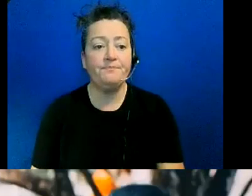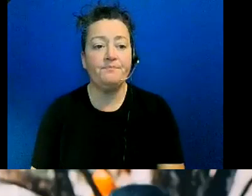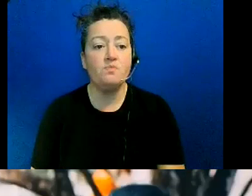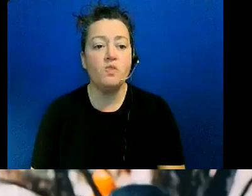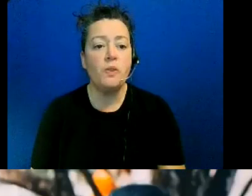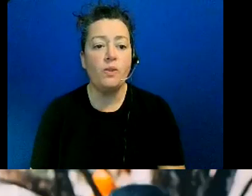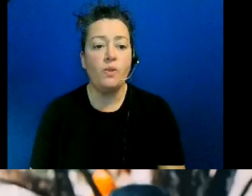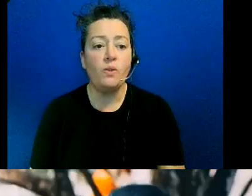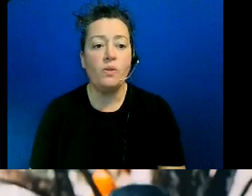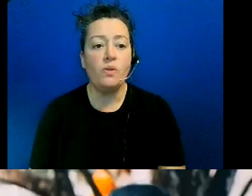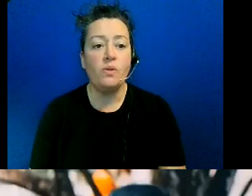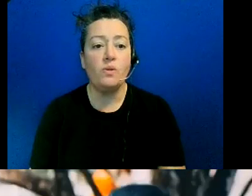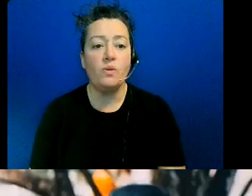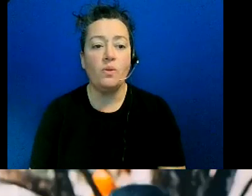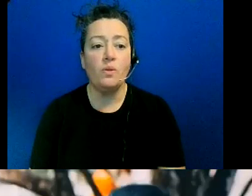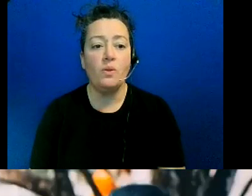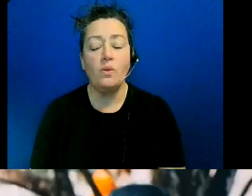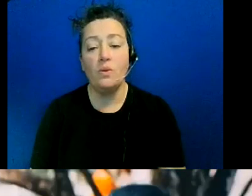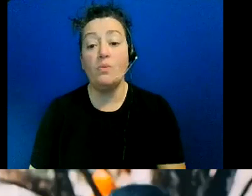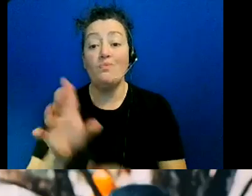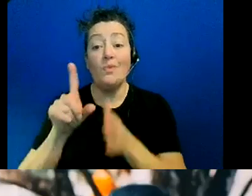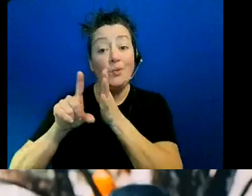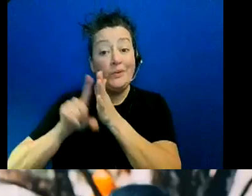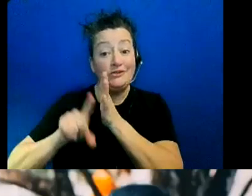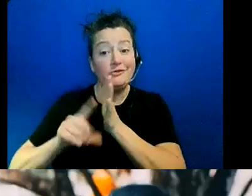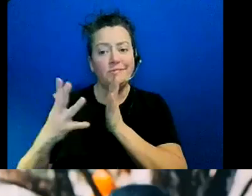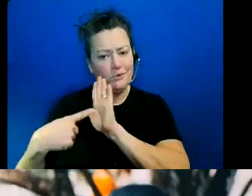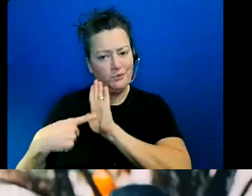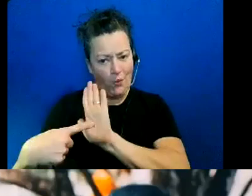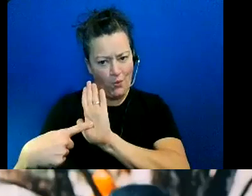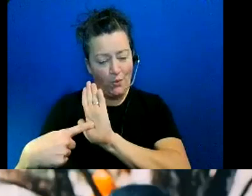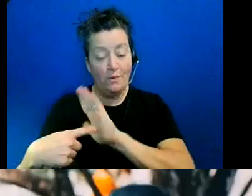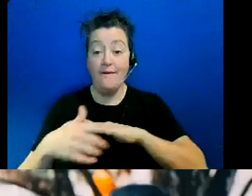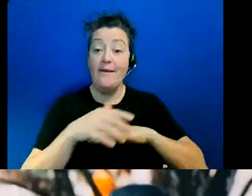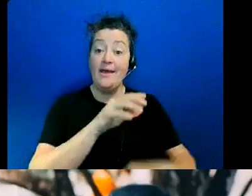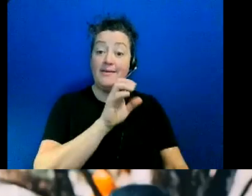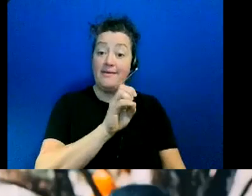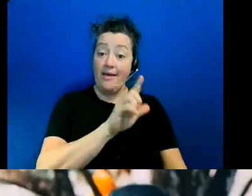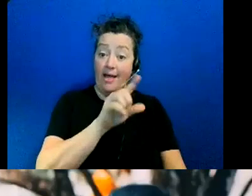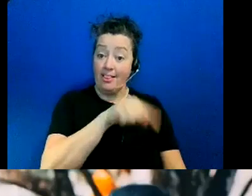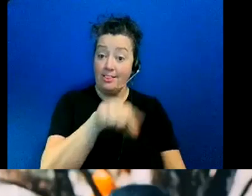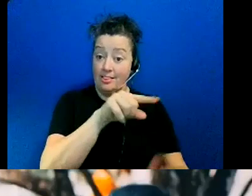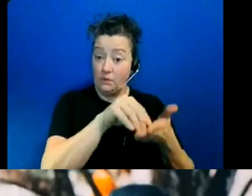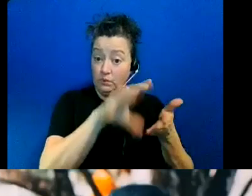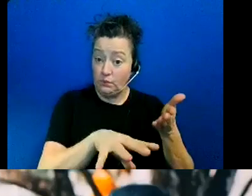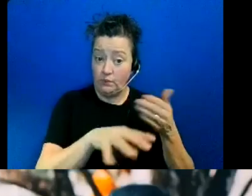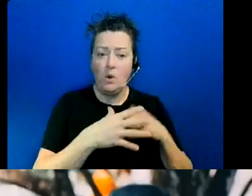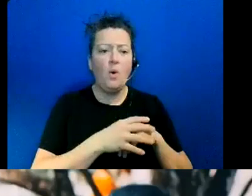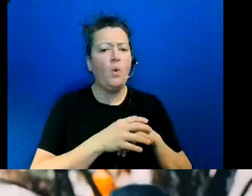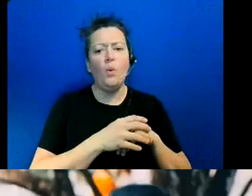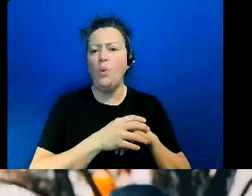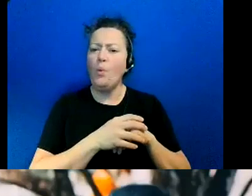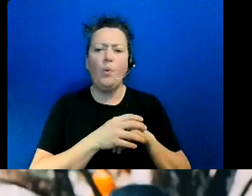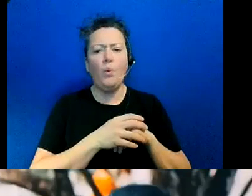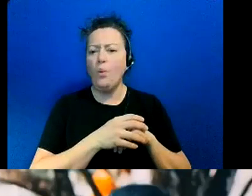and that's that a lot of research has shown that english language learners are disproportionately represented